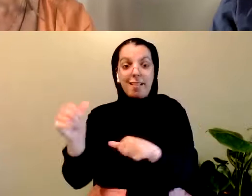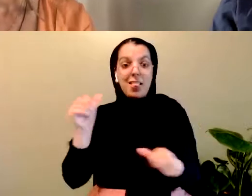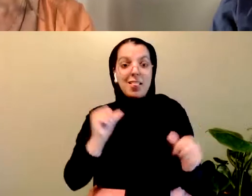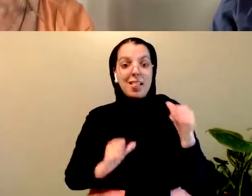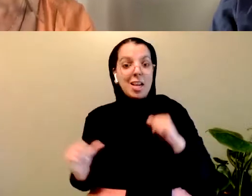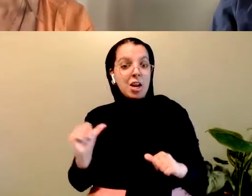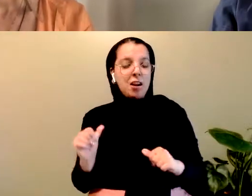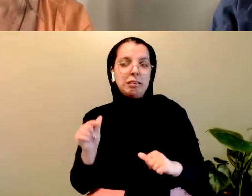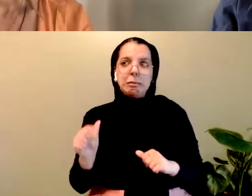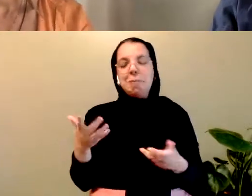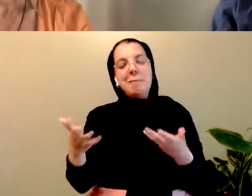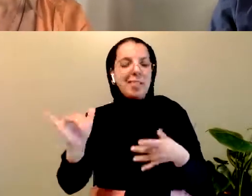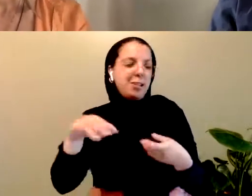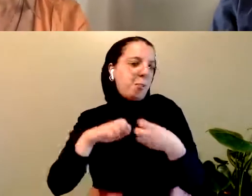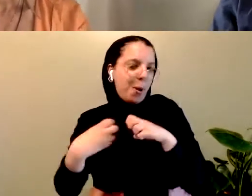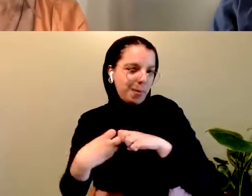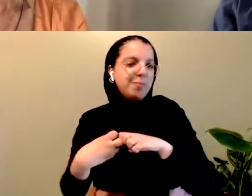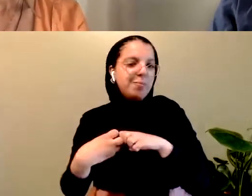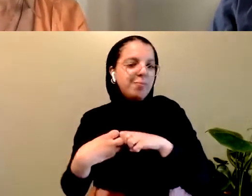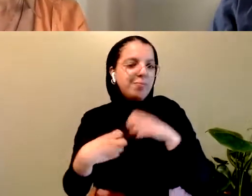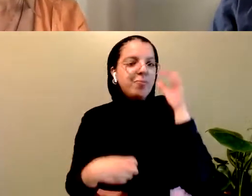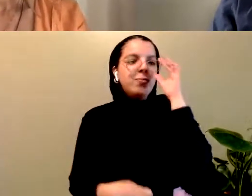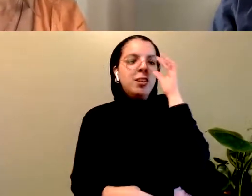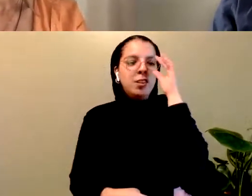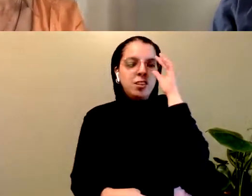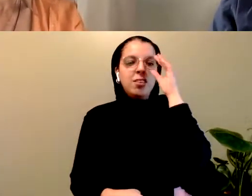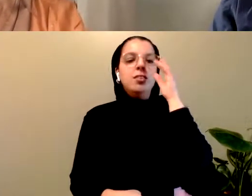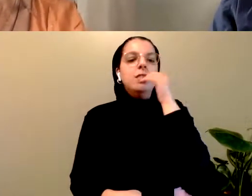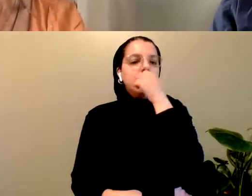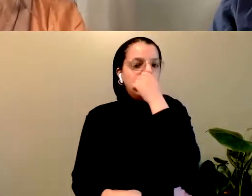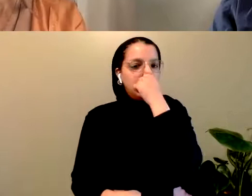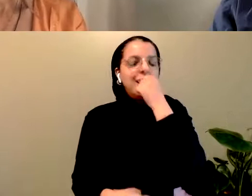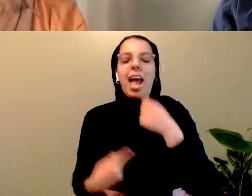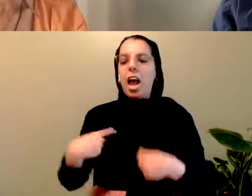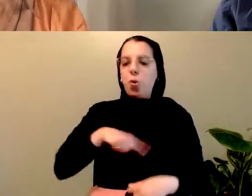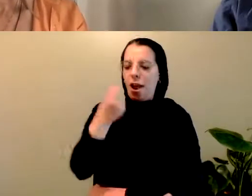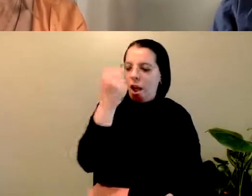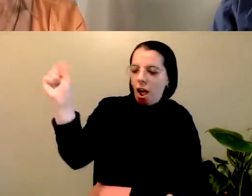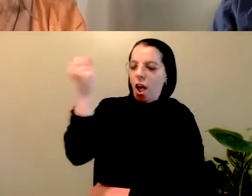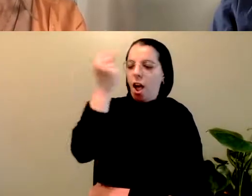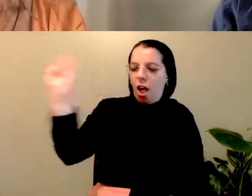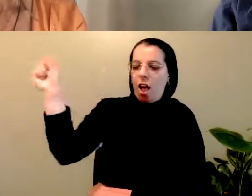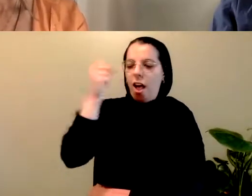perhaps our opposition to those structures was leaking out onto the stage.